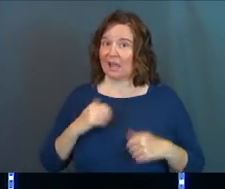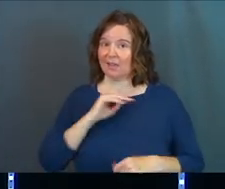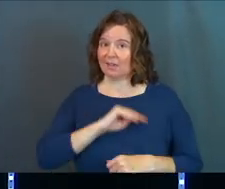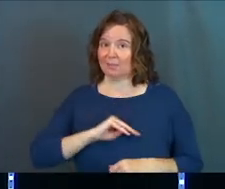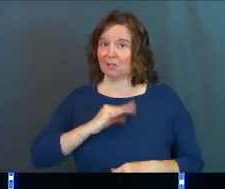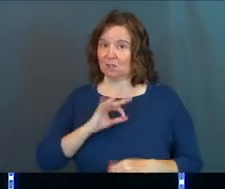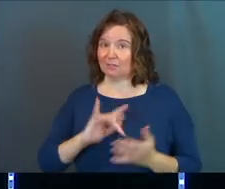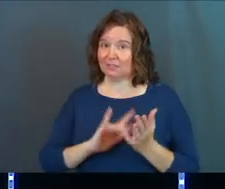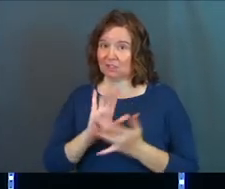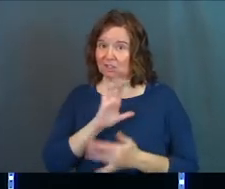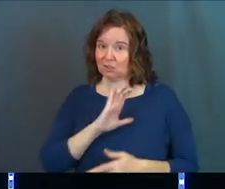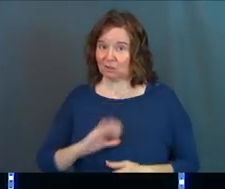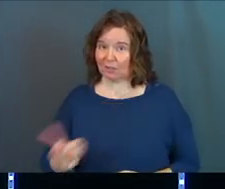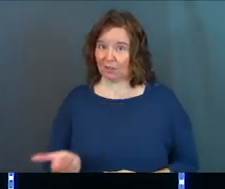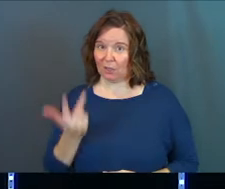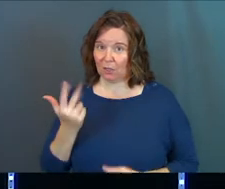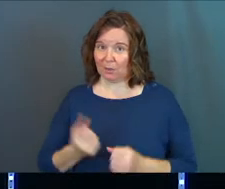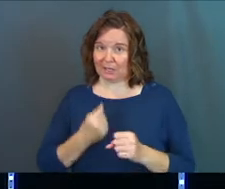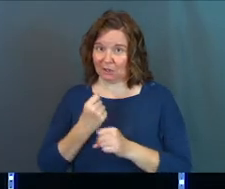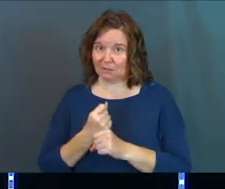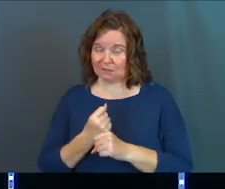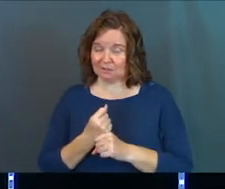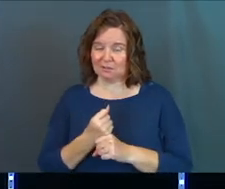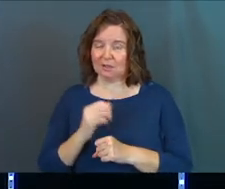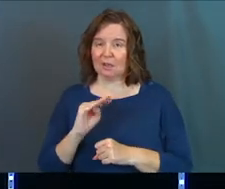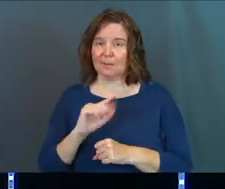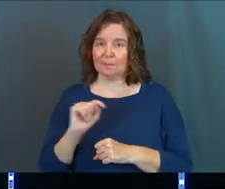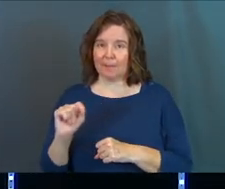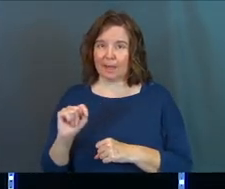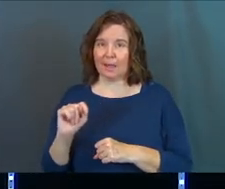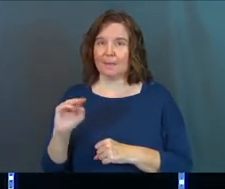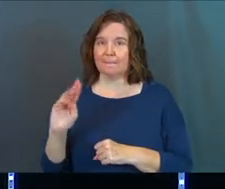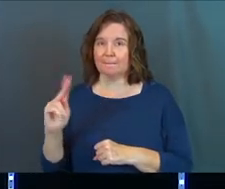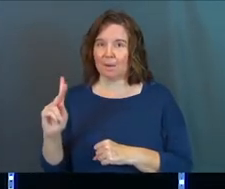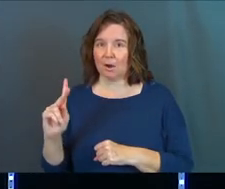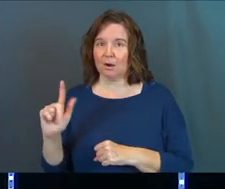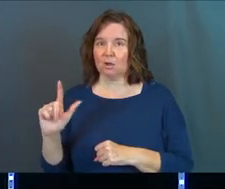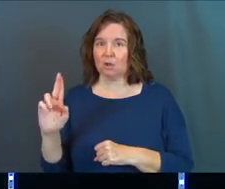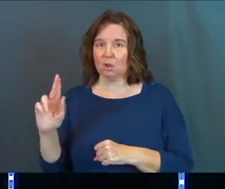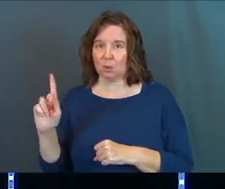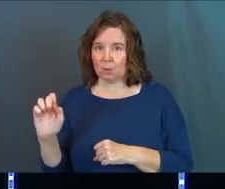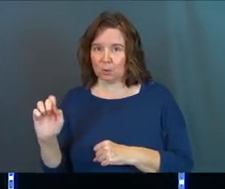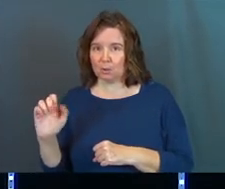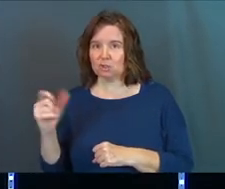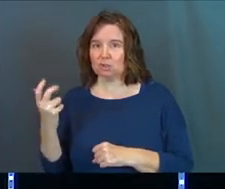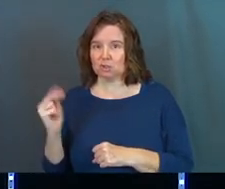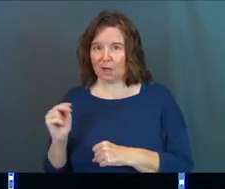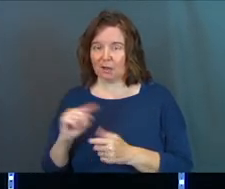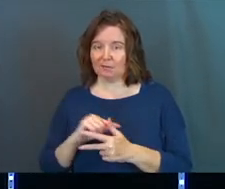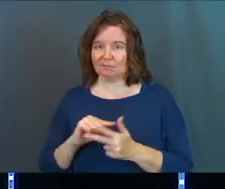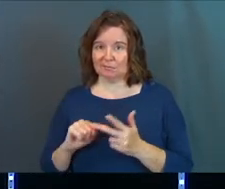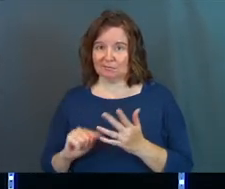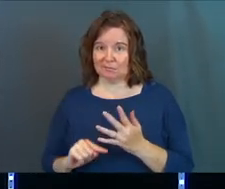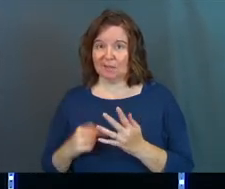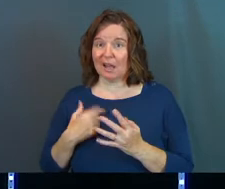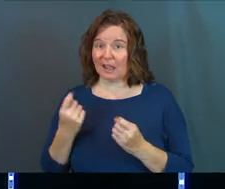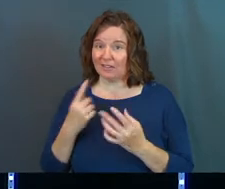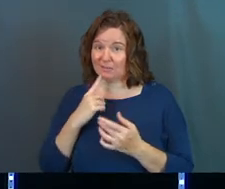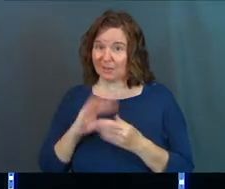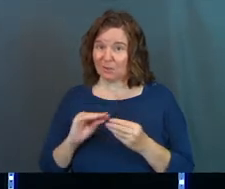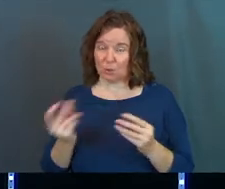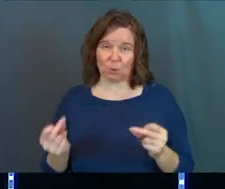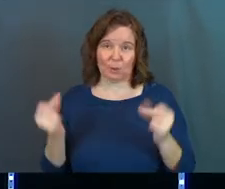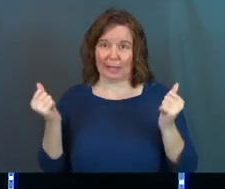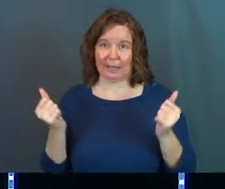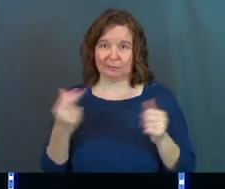and ministry of Jesus Christ, his three years on this earth, Matthew, Mark, Luke, and John, a lot of them tell their stories really, really quickly. Have you noticed that?